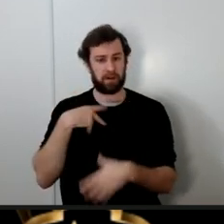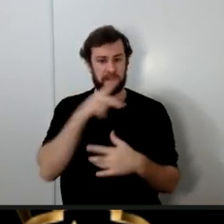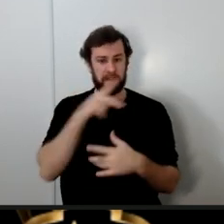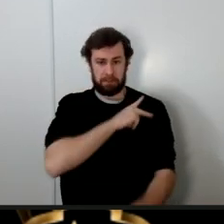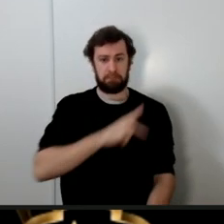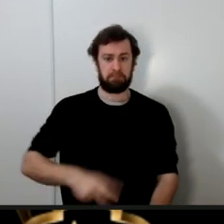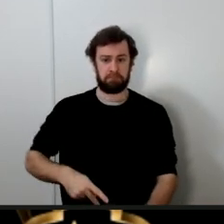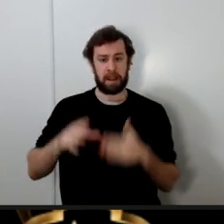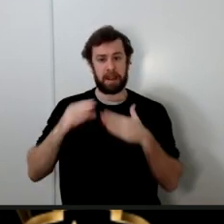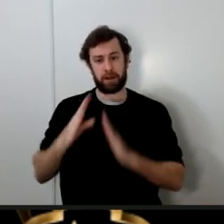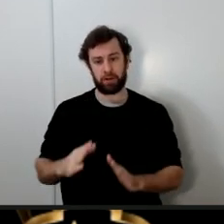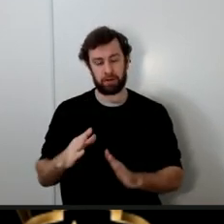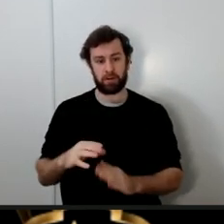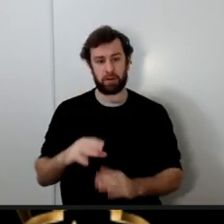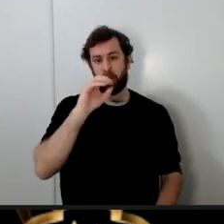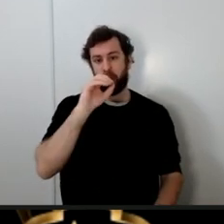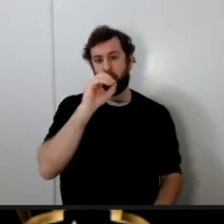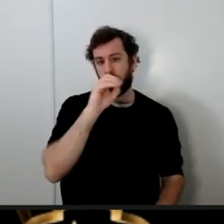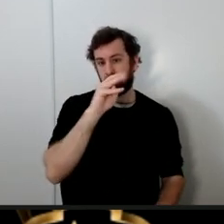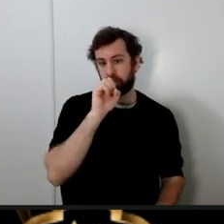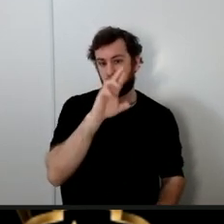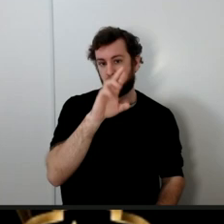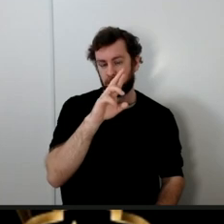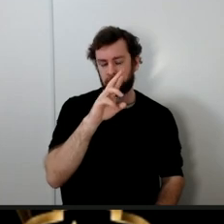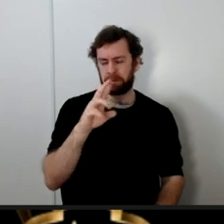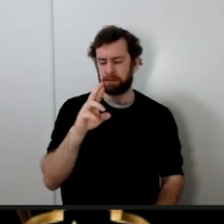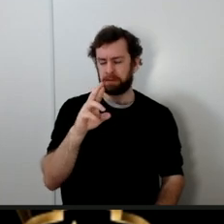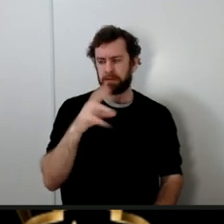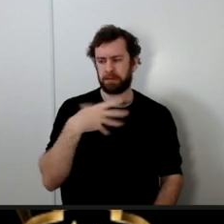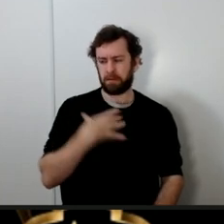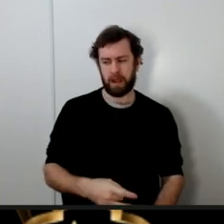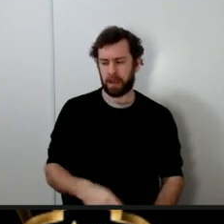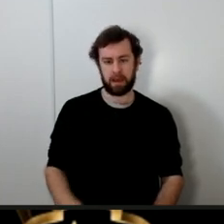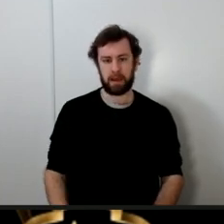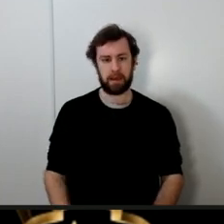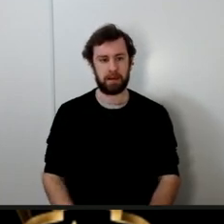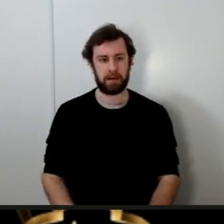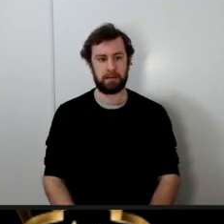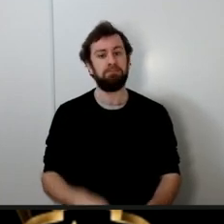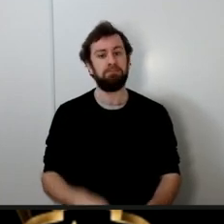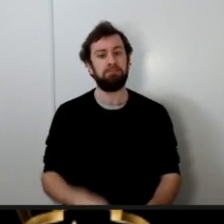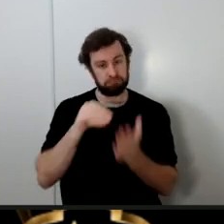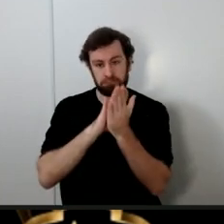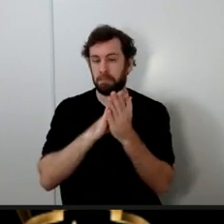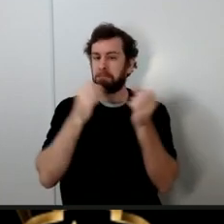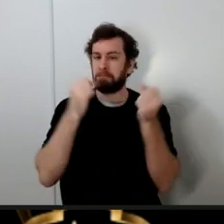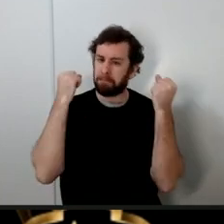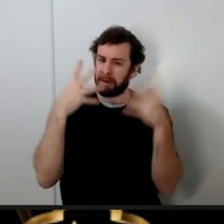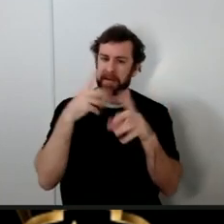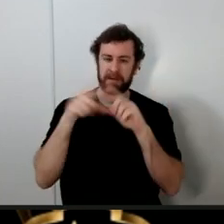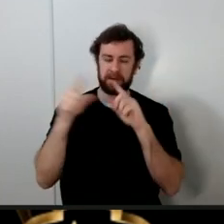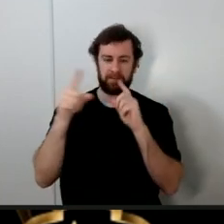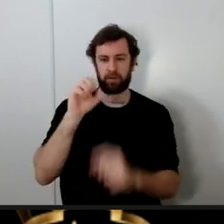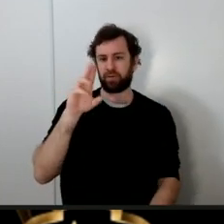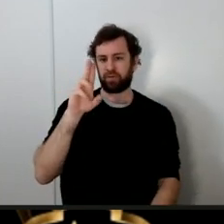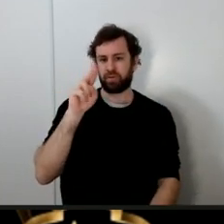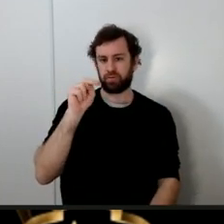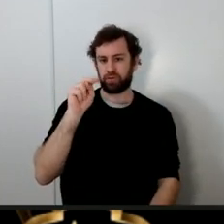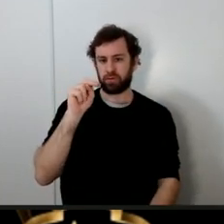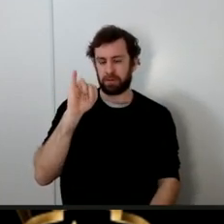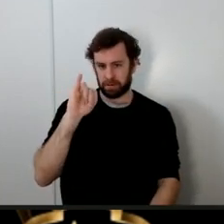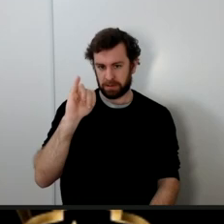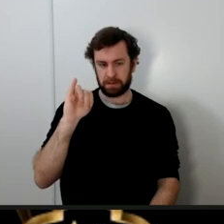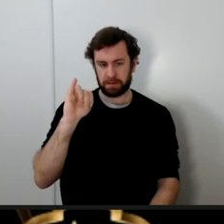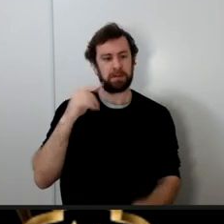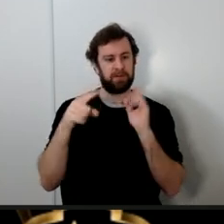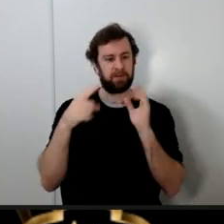Umar was disturbed by that this is documented in very well known Sunni sources Bukhari mentions